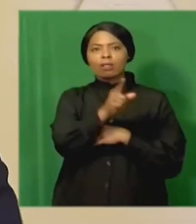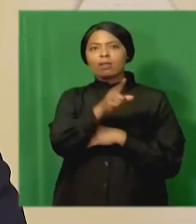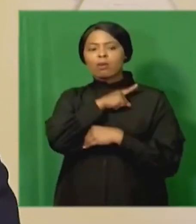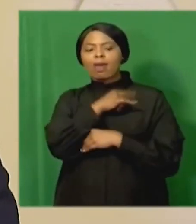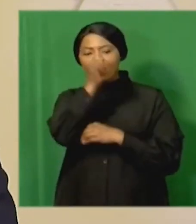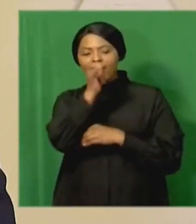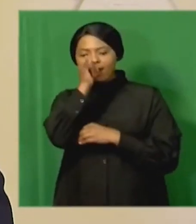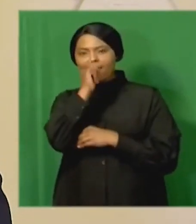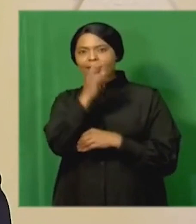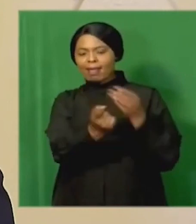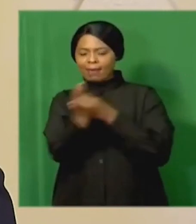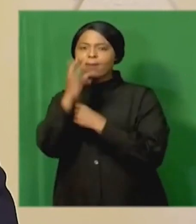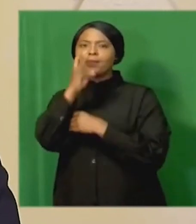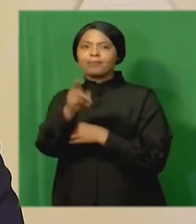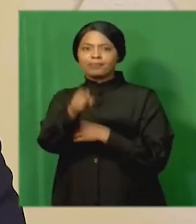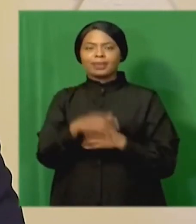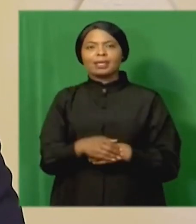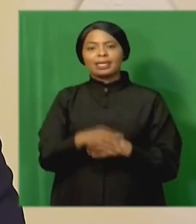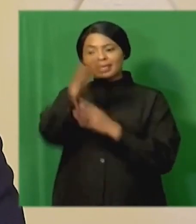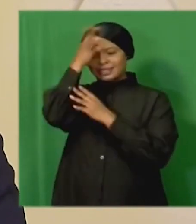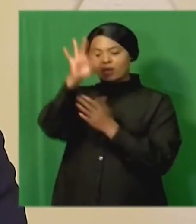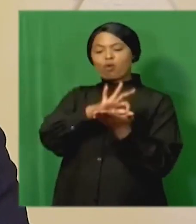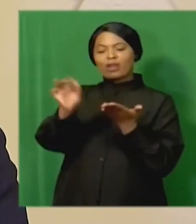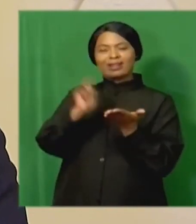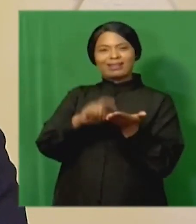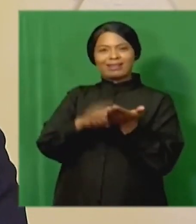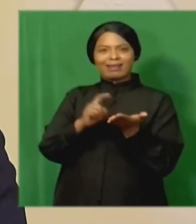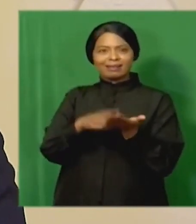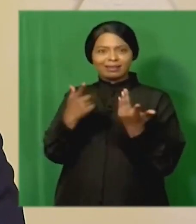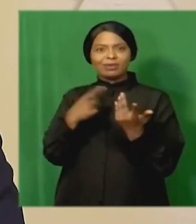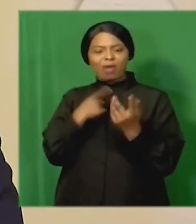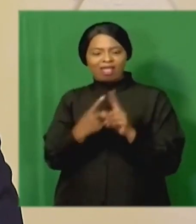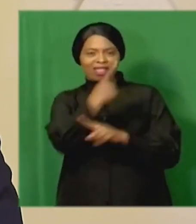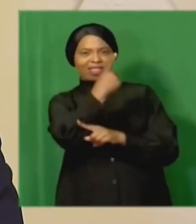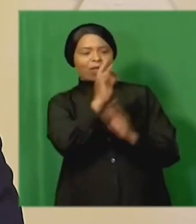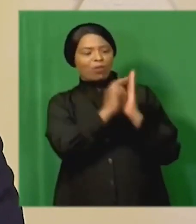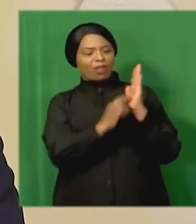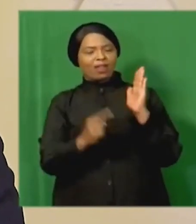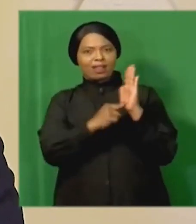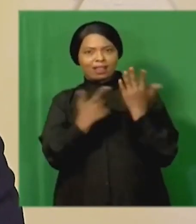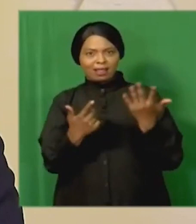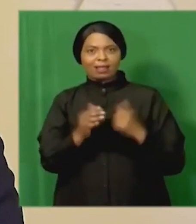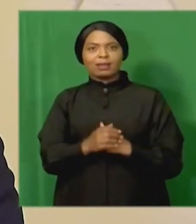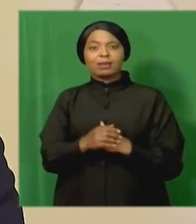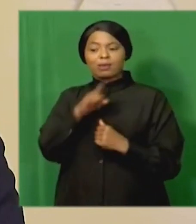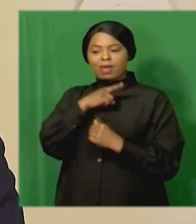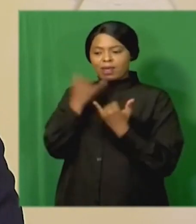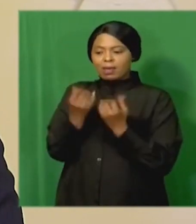parties in expectation of state contracts to bar to bar suppliers who have